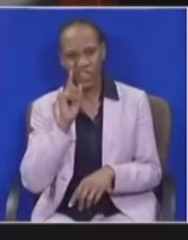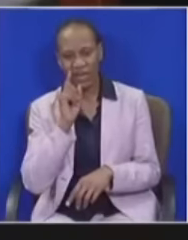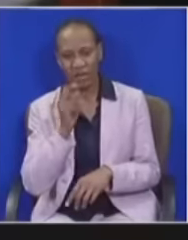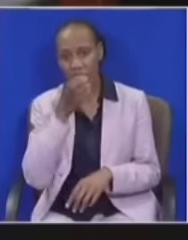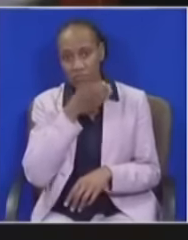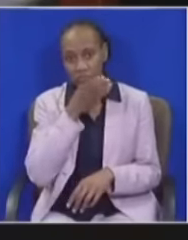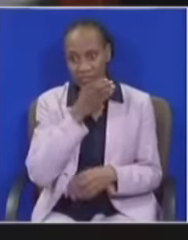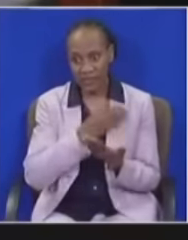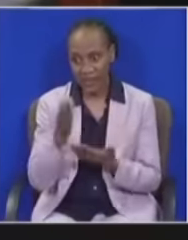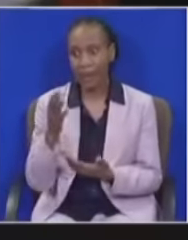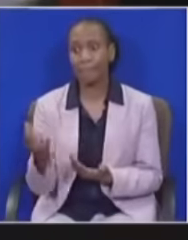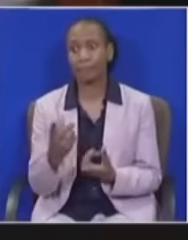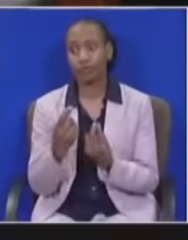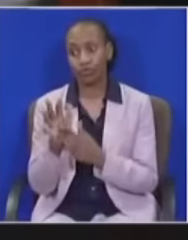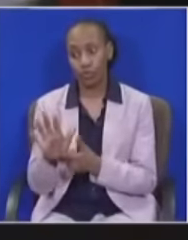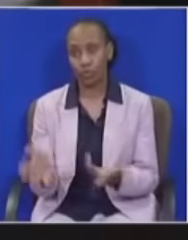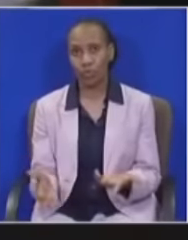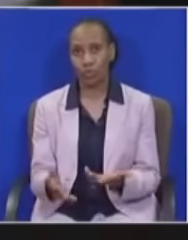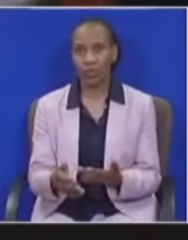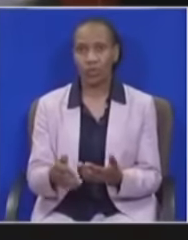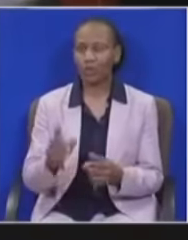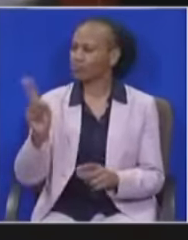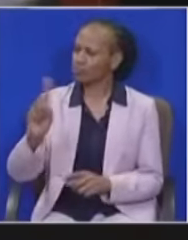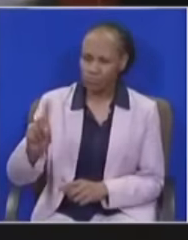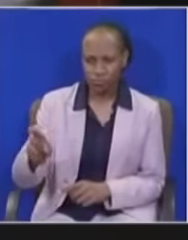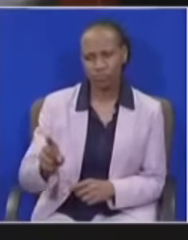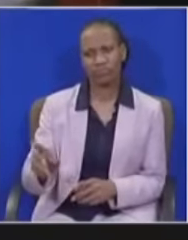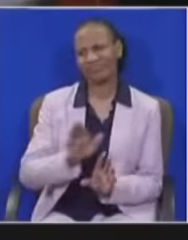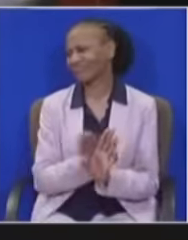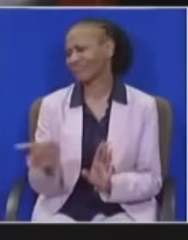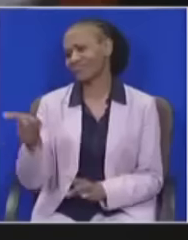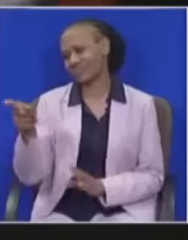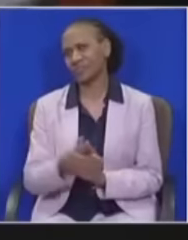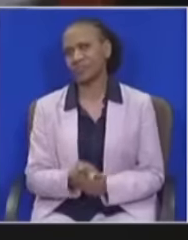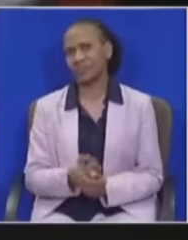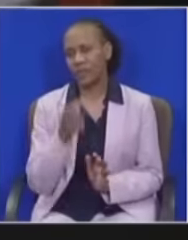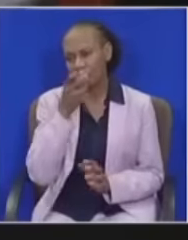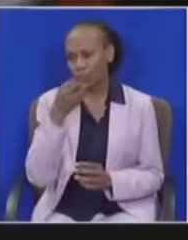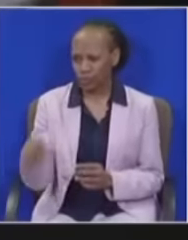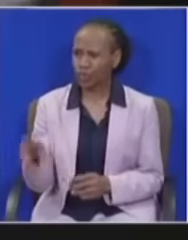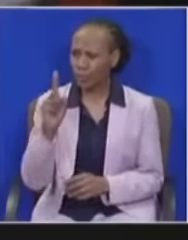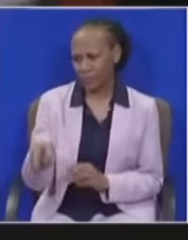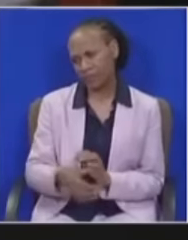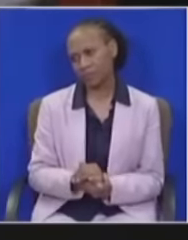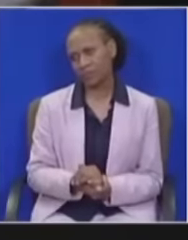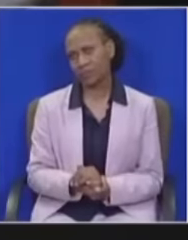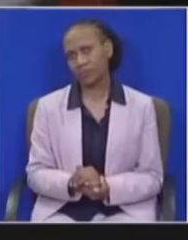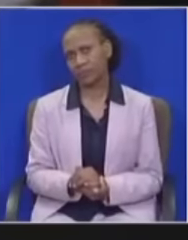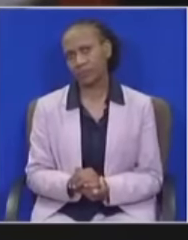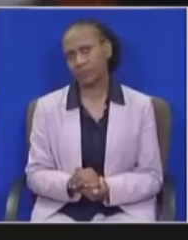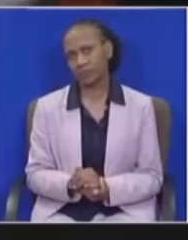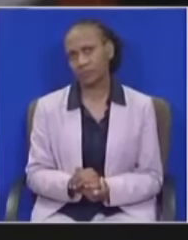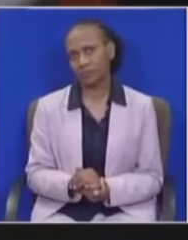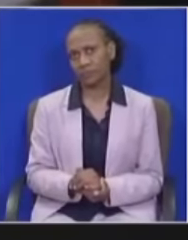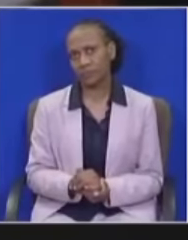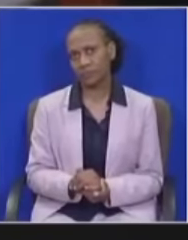Honorable... How can a normal, sober person say such... Honorable Malema, you are out of order and you must withdraw that. Honorable Malema, withdraw that.